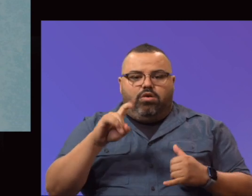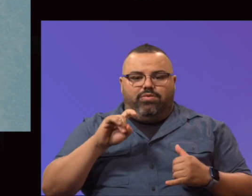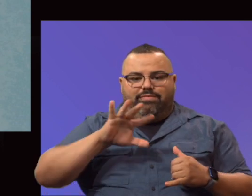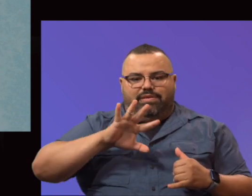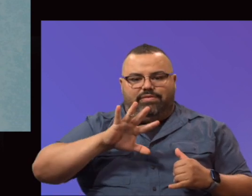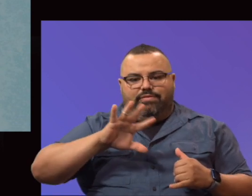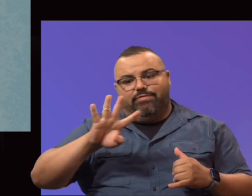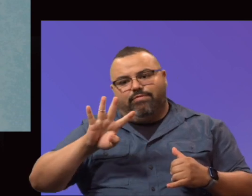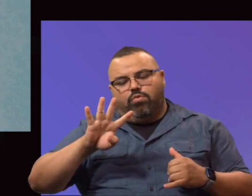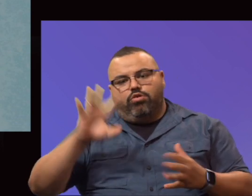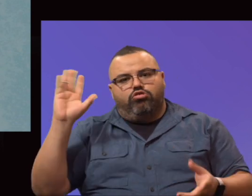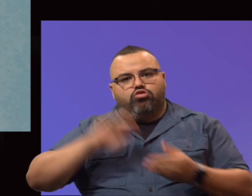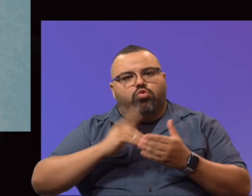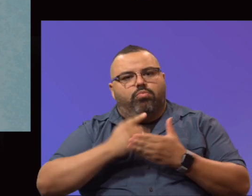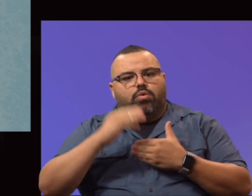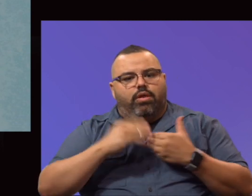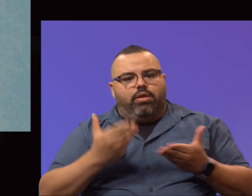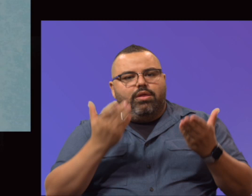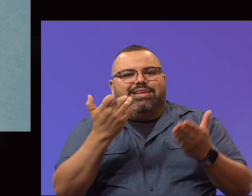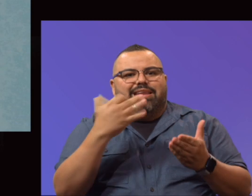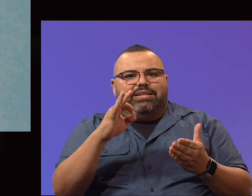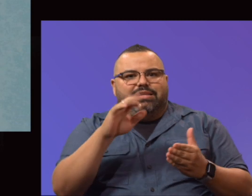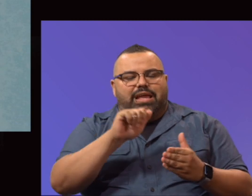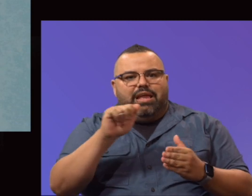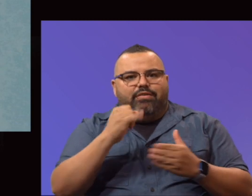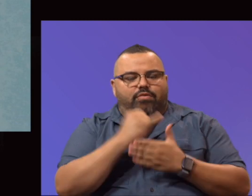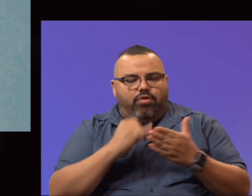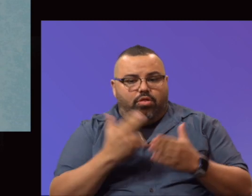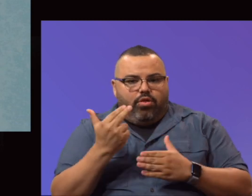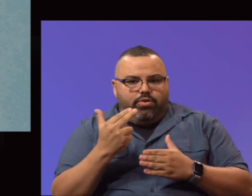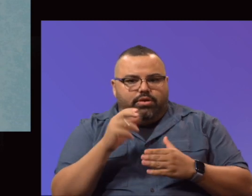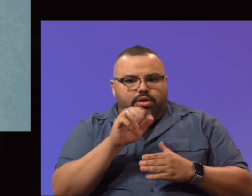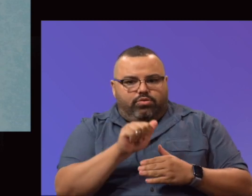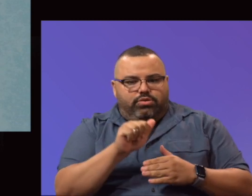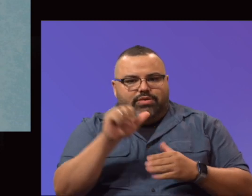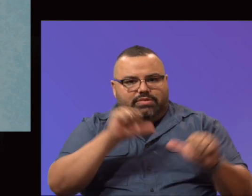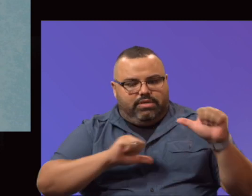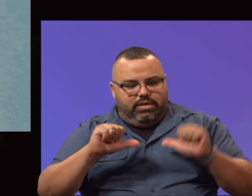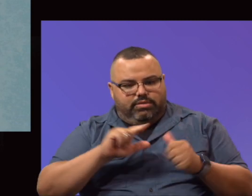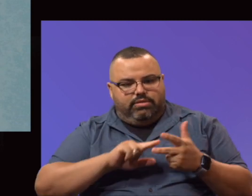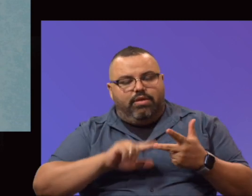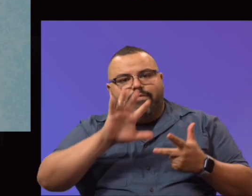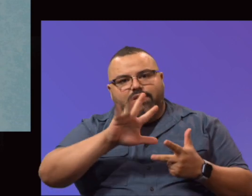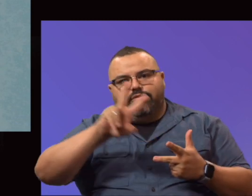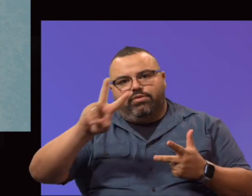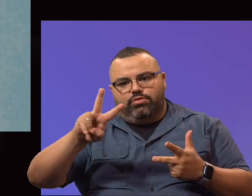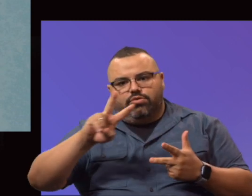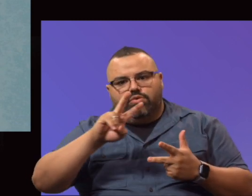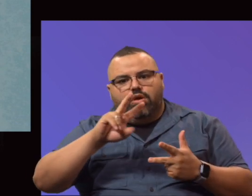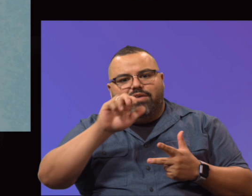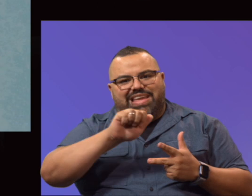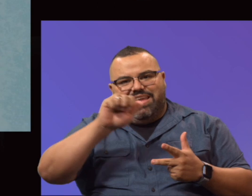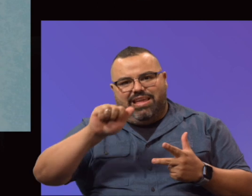total programs. We offer 19 Associate of Arts, 13 Associate of Science, 52 Associate of Applied